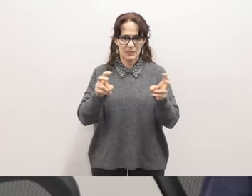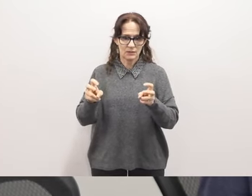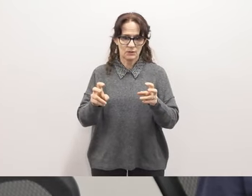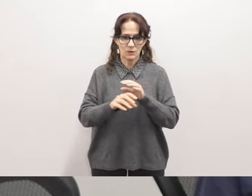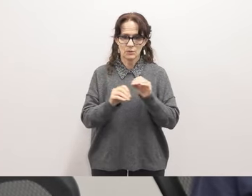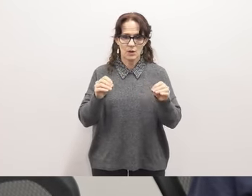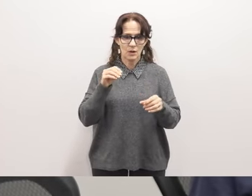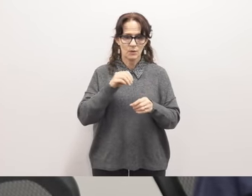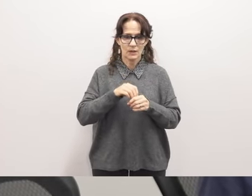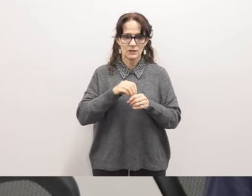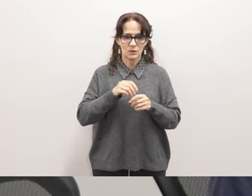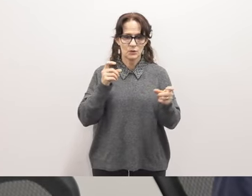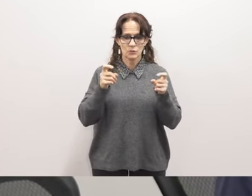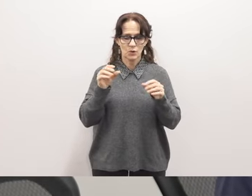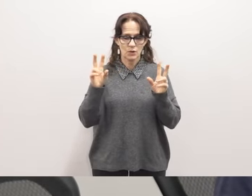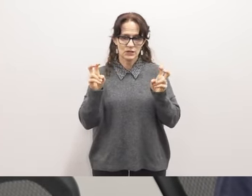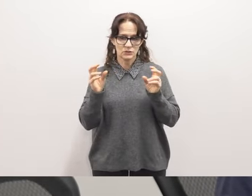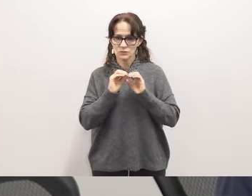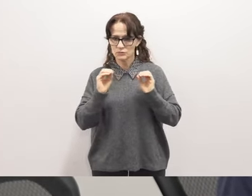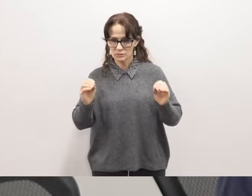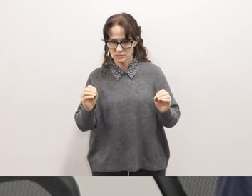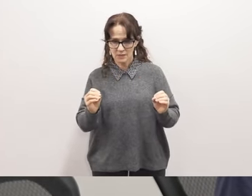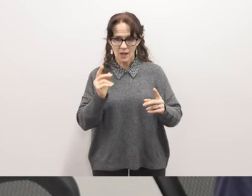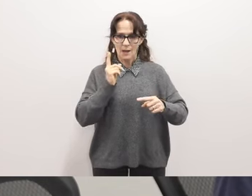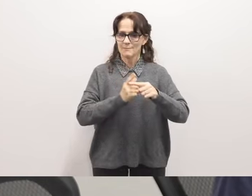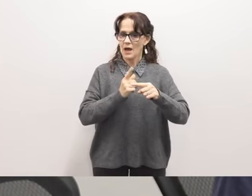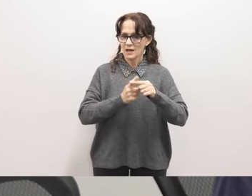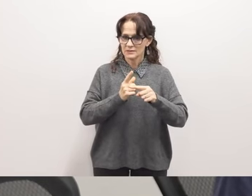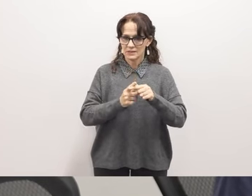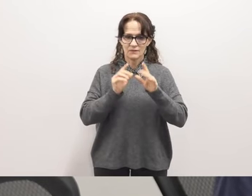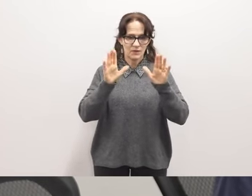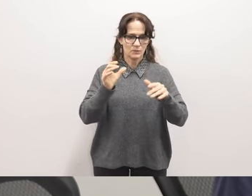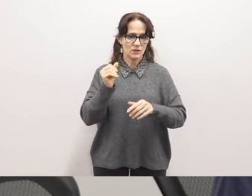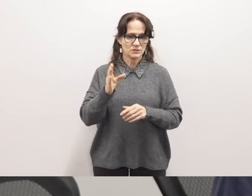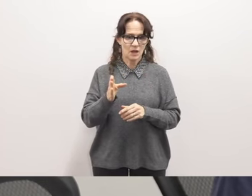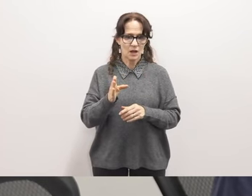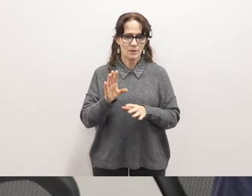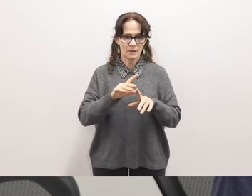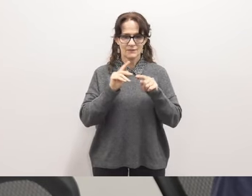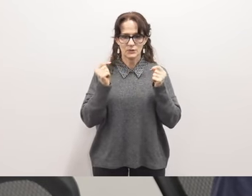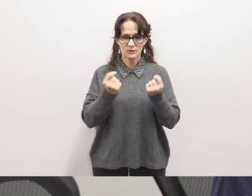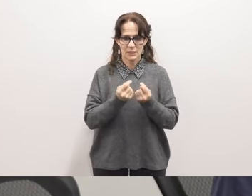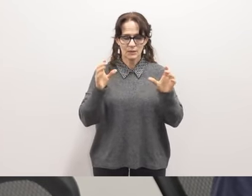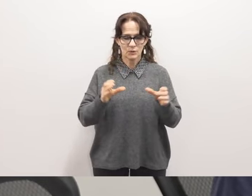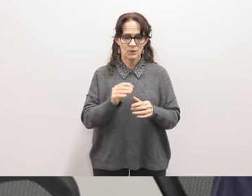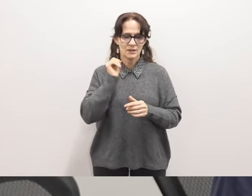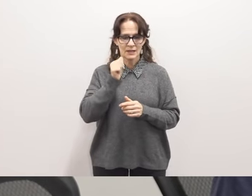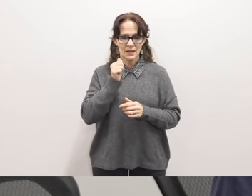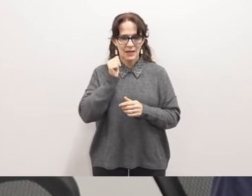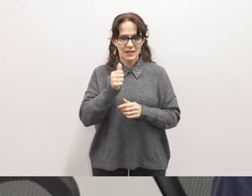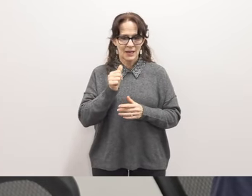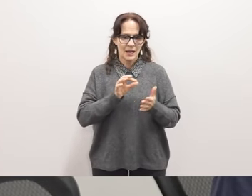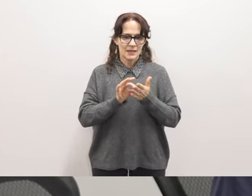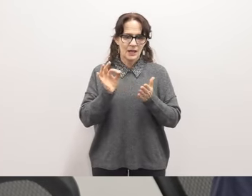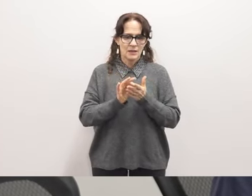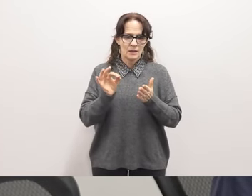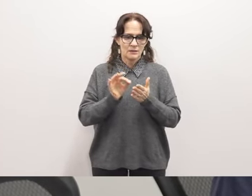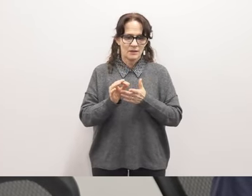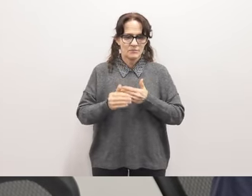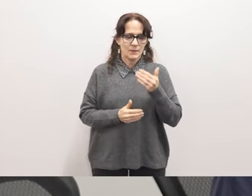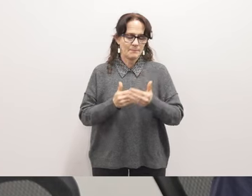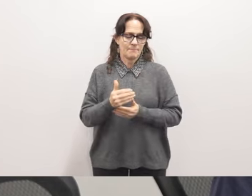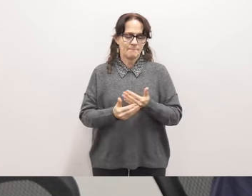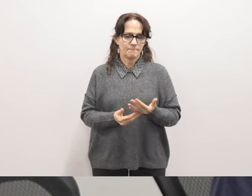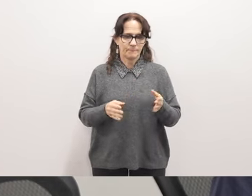internal control issues um so very positive just great job in terms of your team doing the day-to-day accounting and then of course their closed process